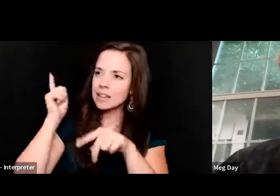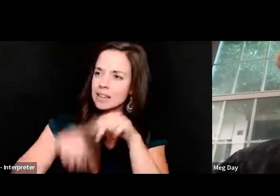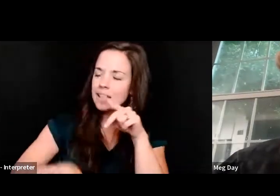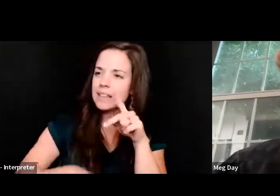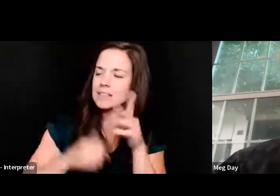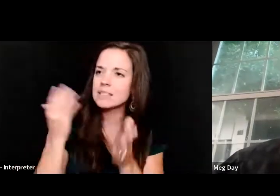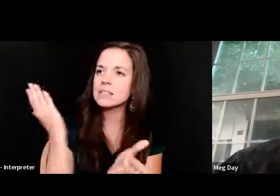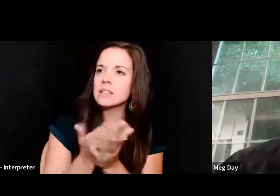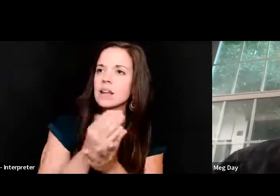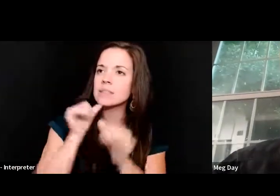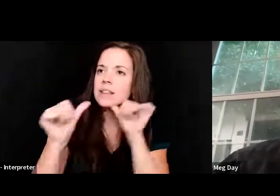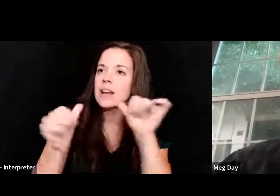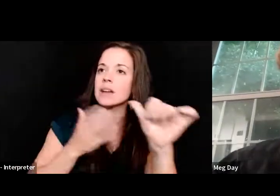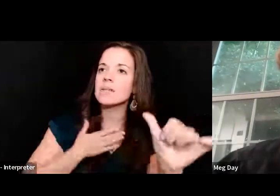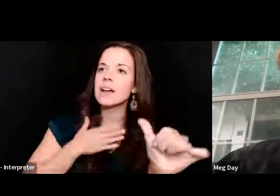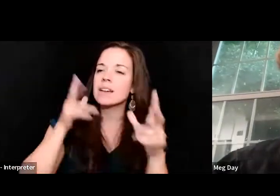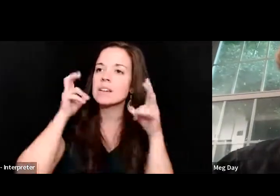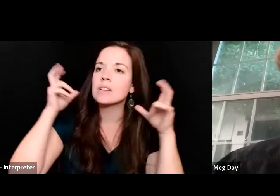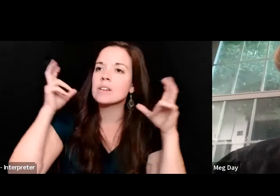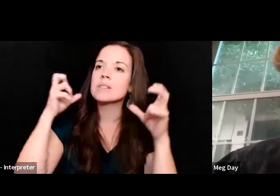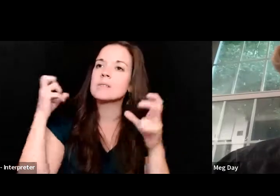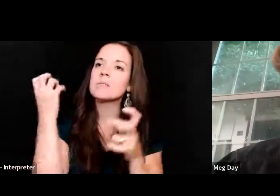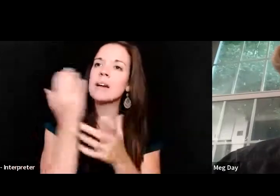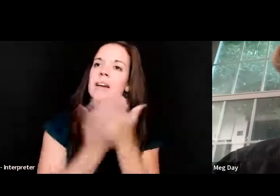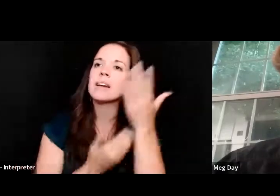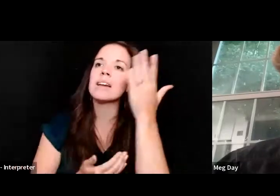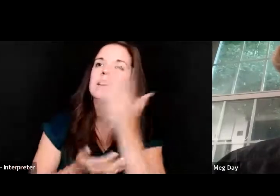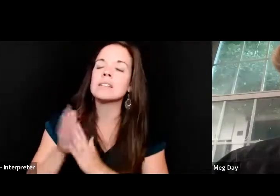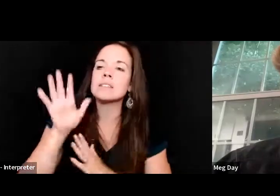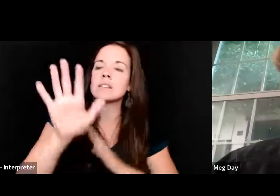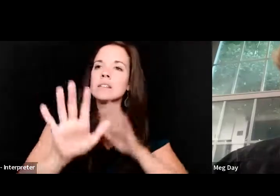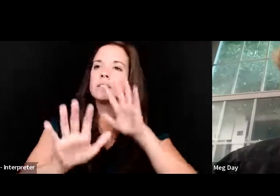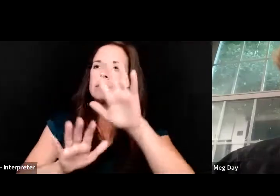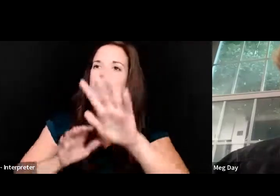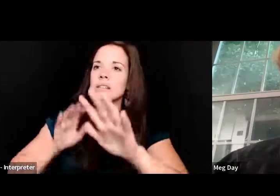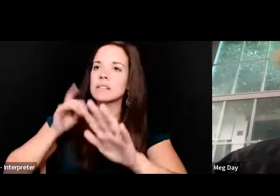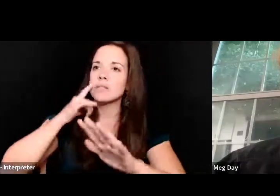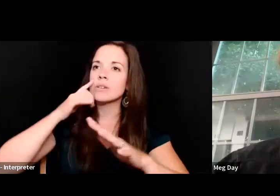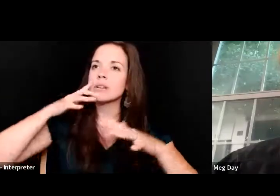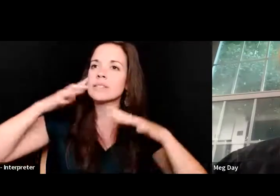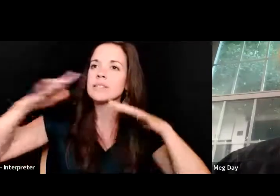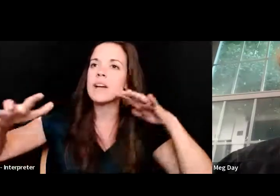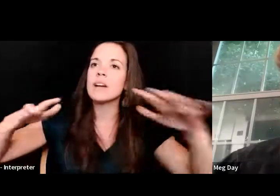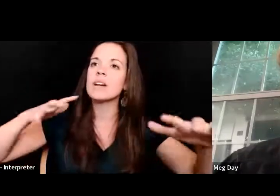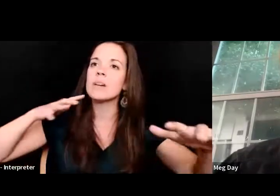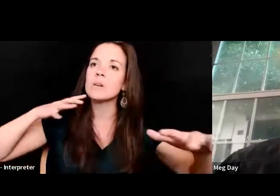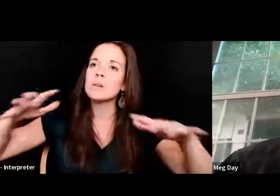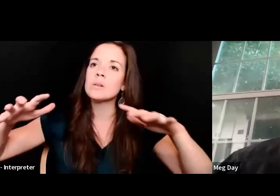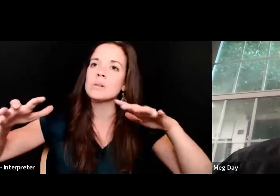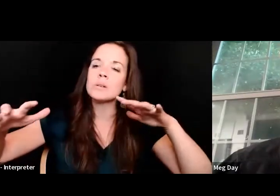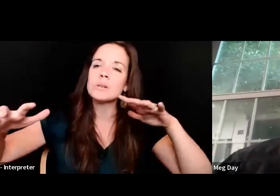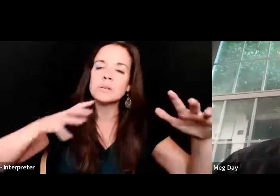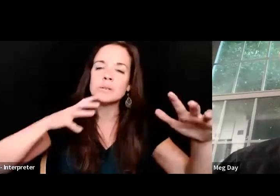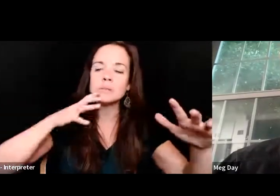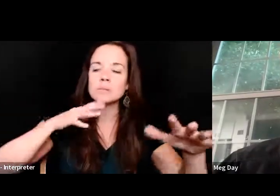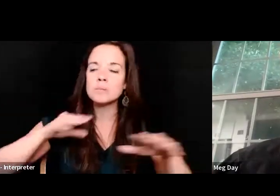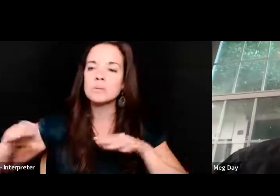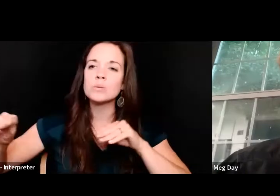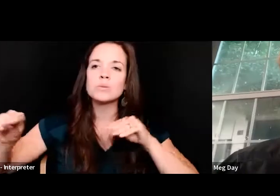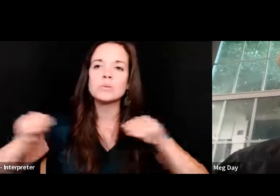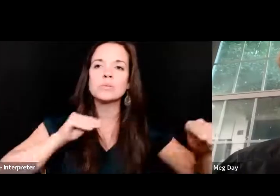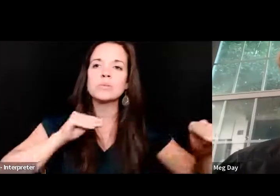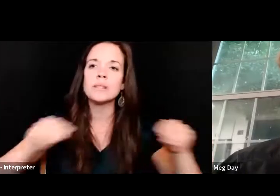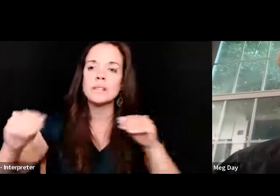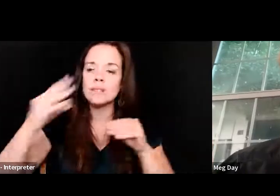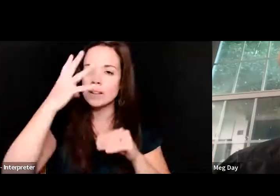So it's my hands that go dowsing for sound. The push broom sweep of our sleeping bags and the